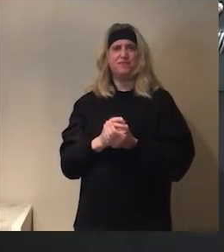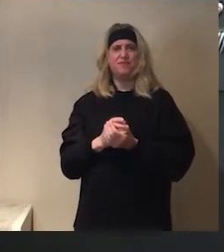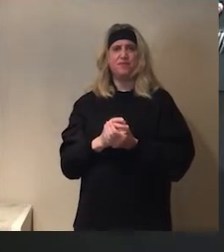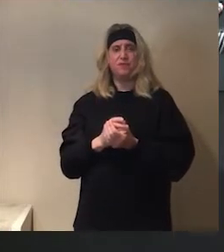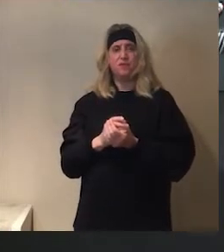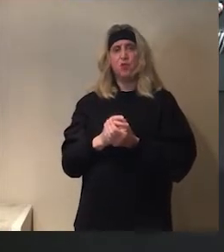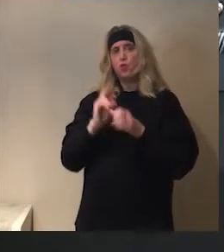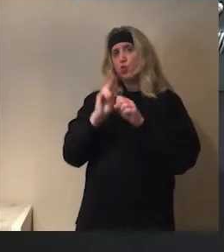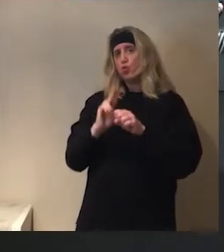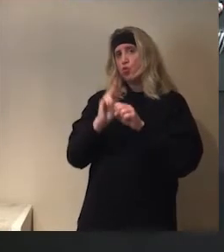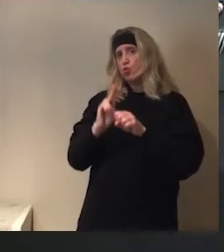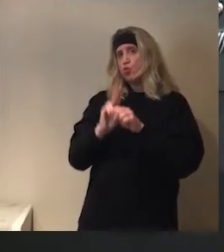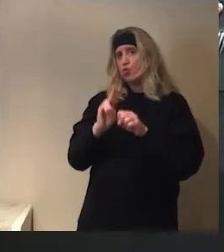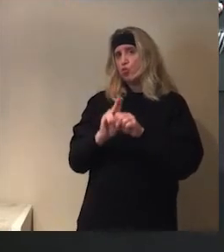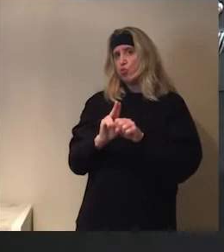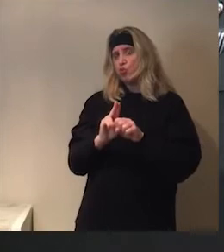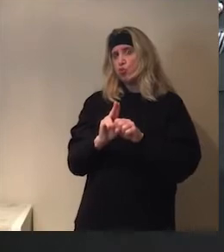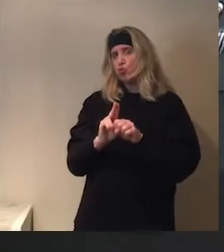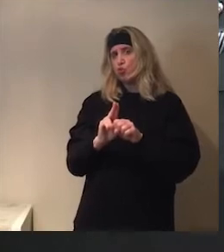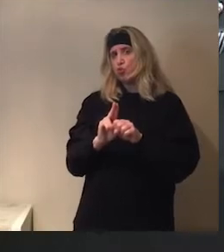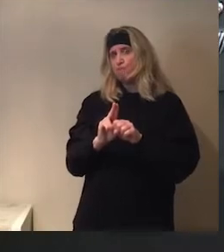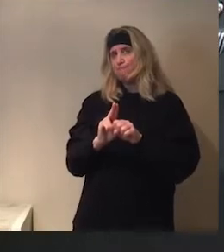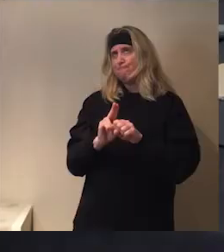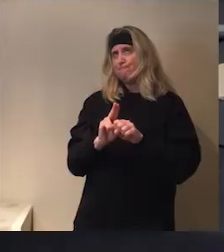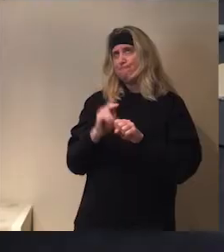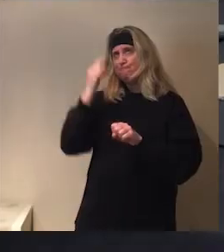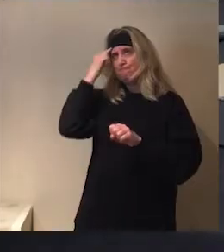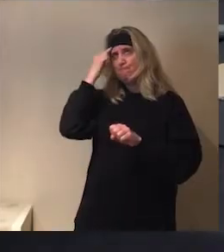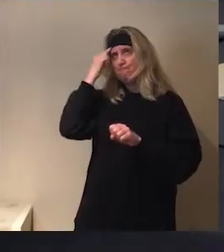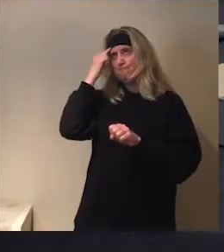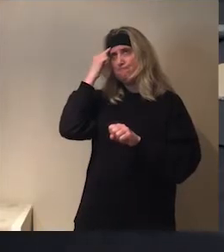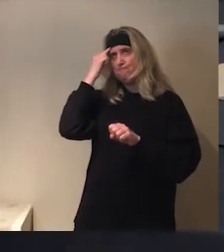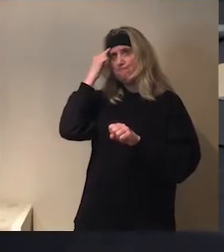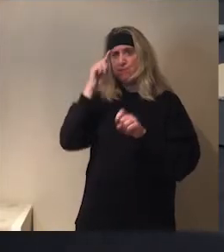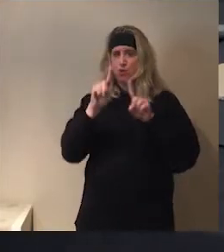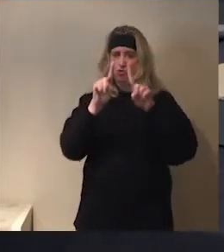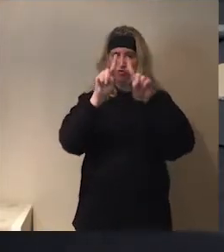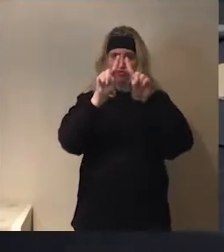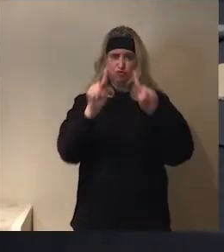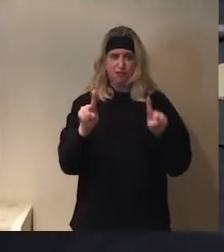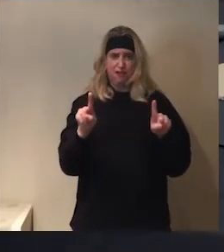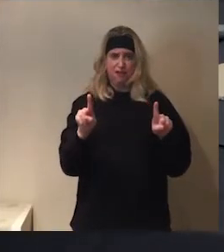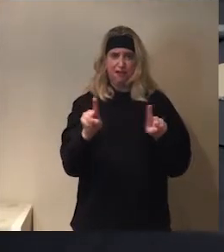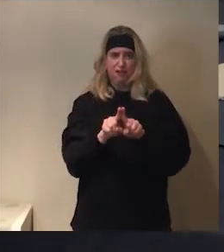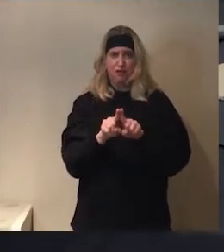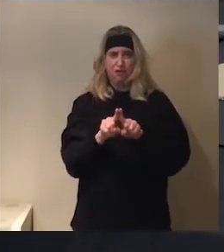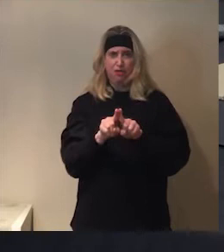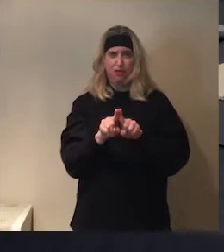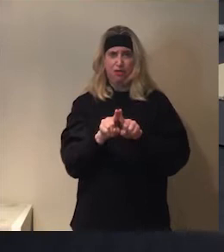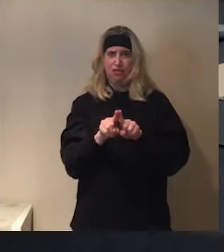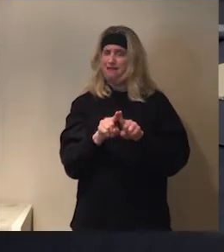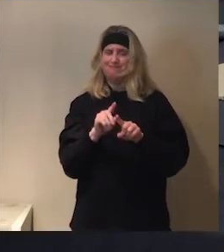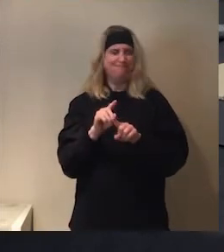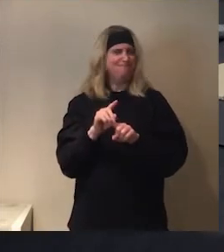could we use, could we use a triangle? A triangle? A triangle?